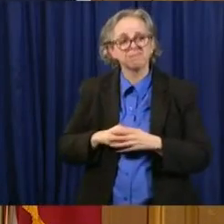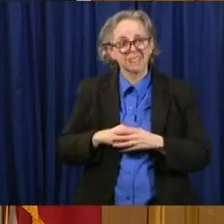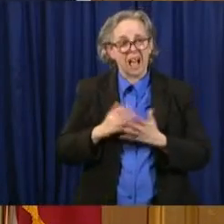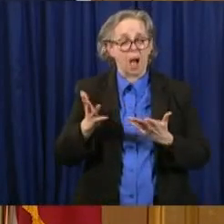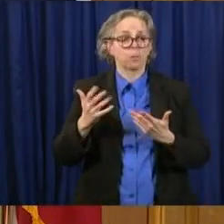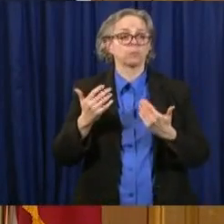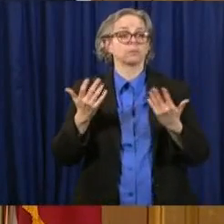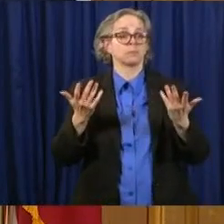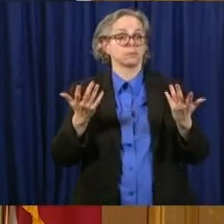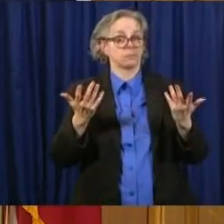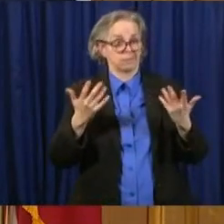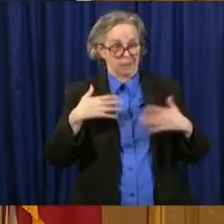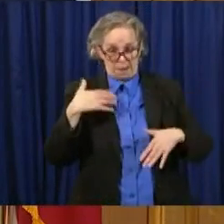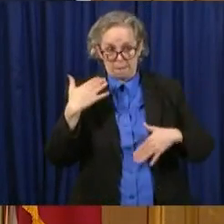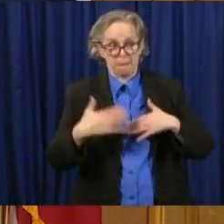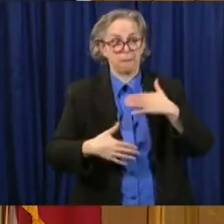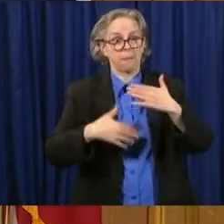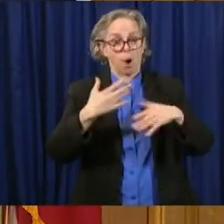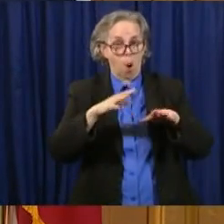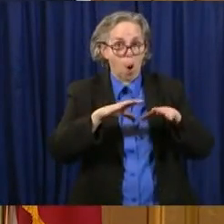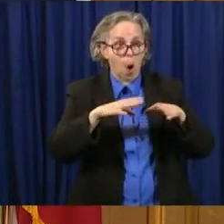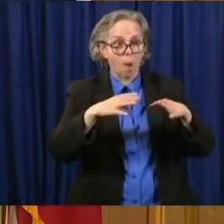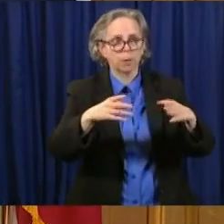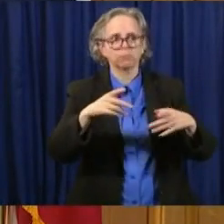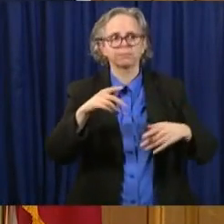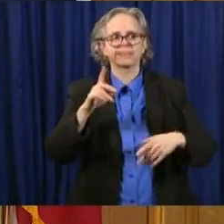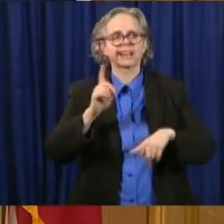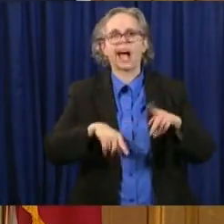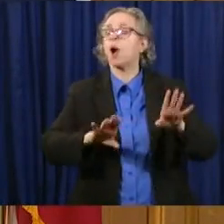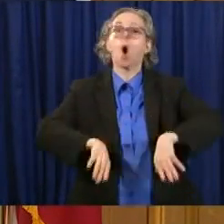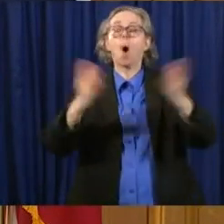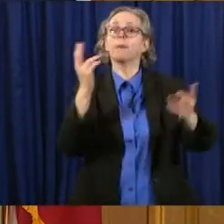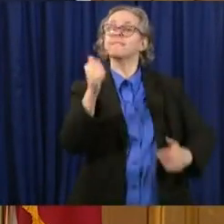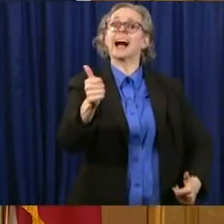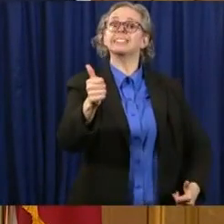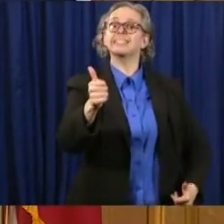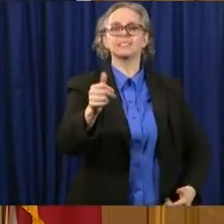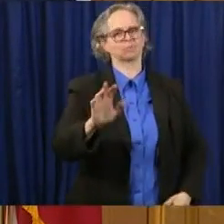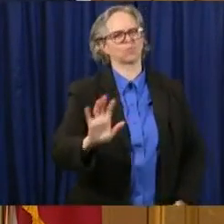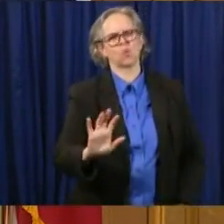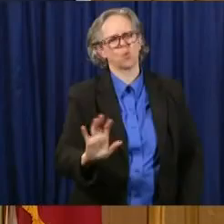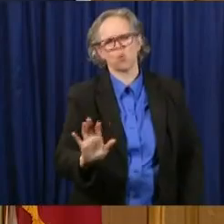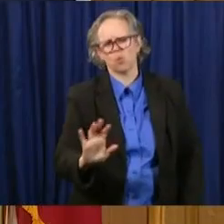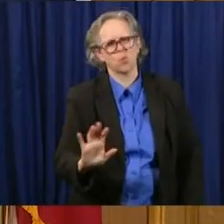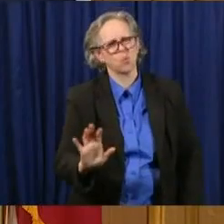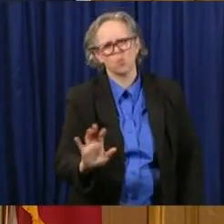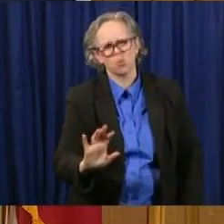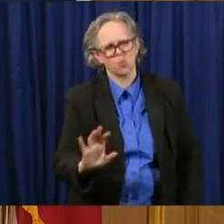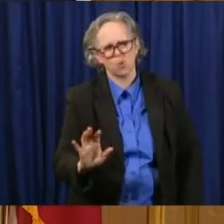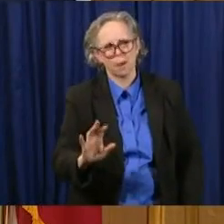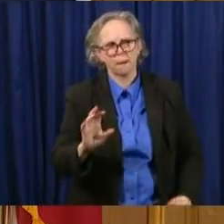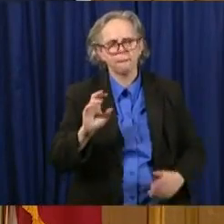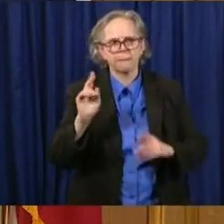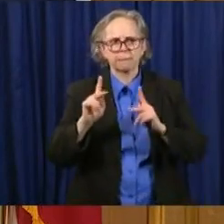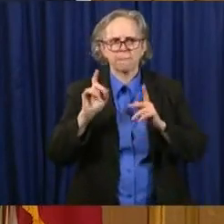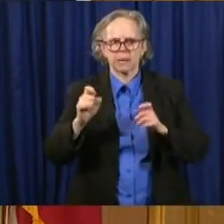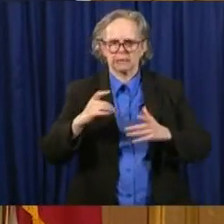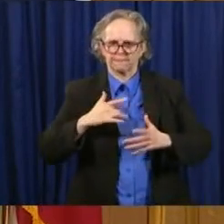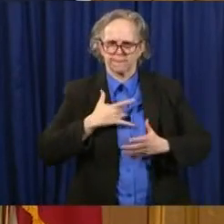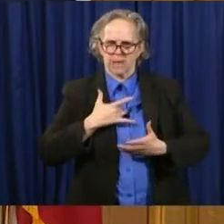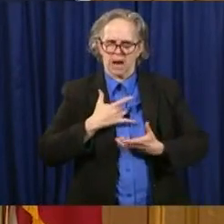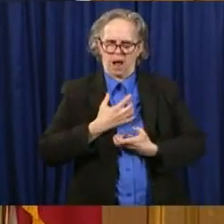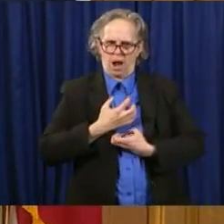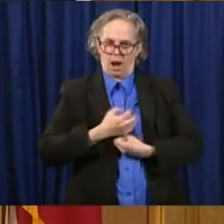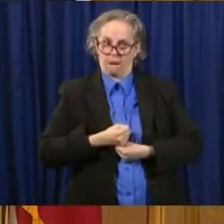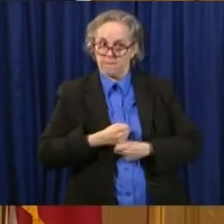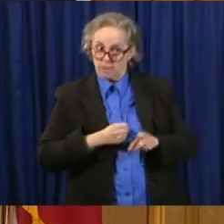enough for us just to stay open. The other thing that's going to have to happen is people are going to have to have confidence that they can go to this particular business or they